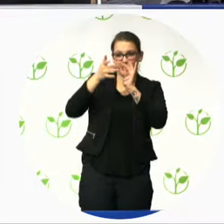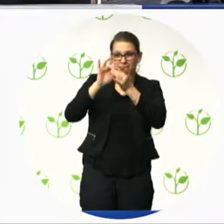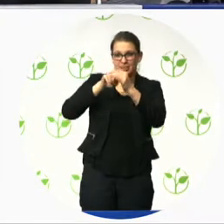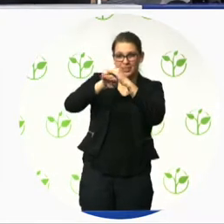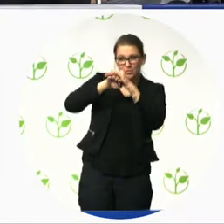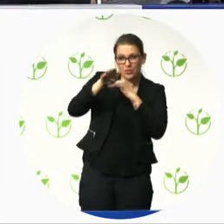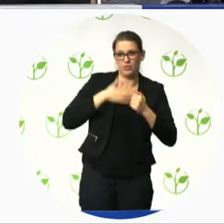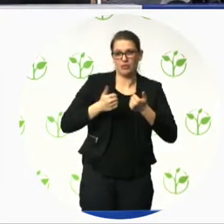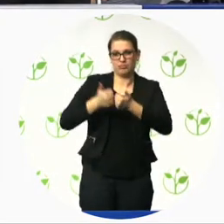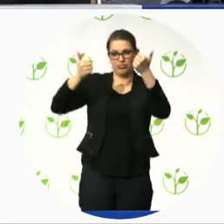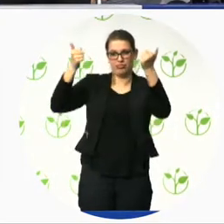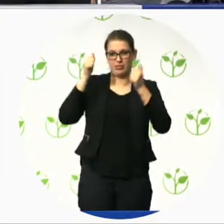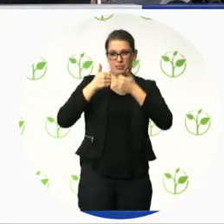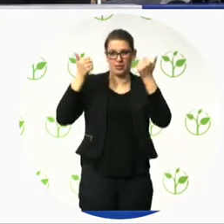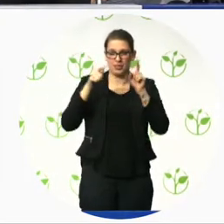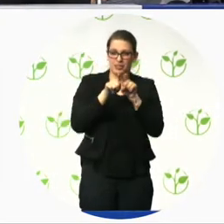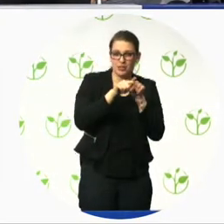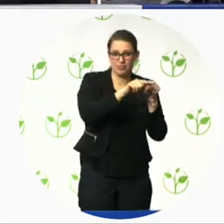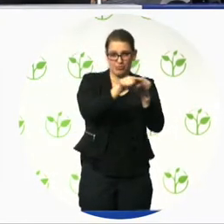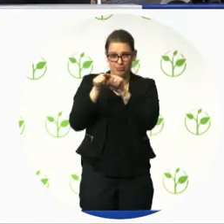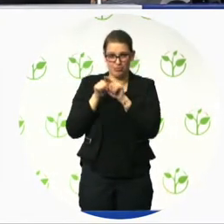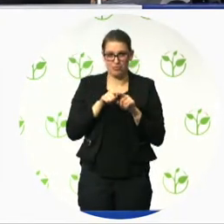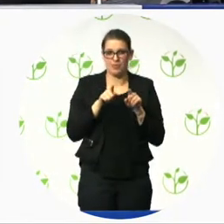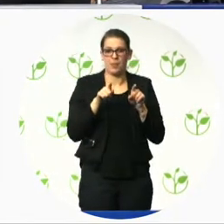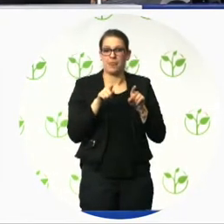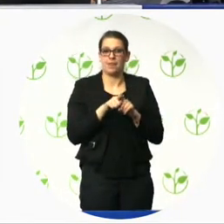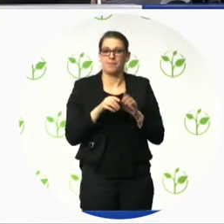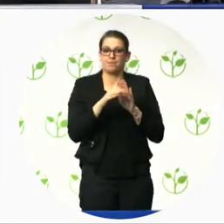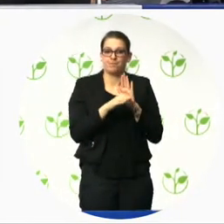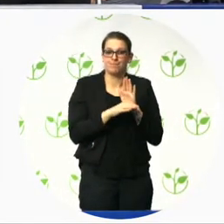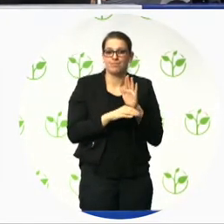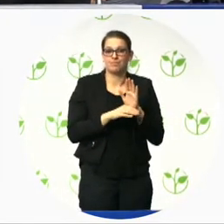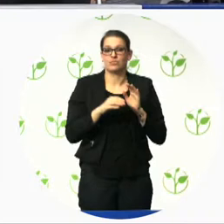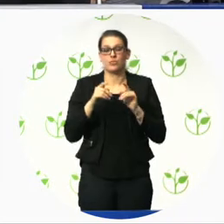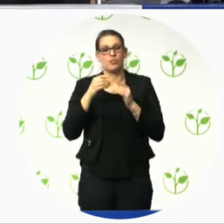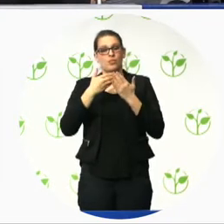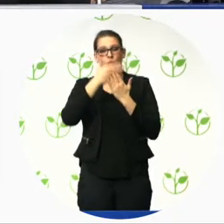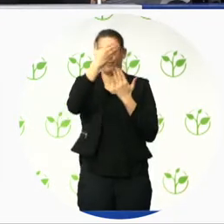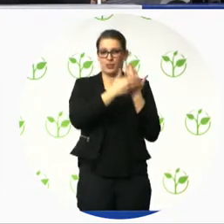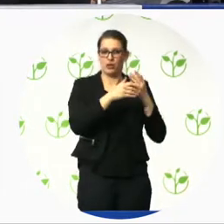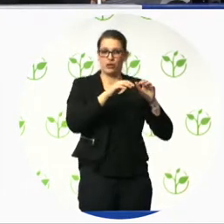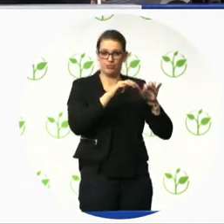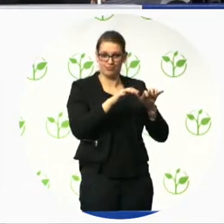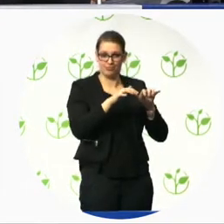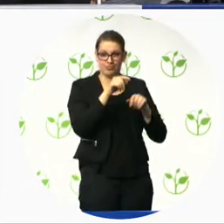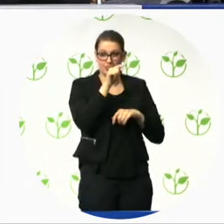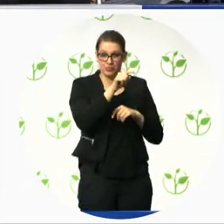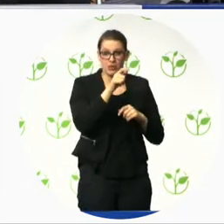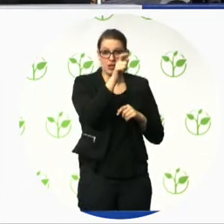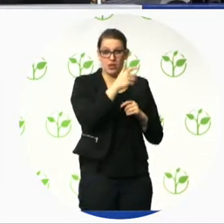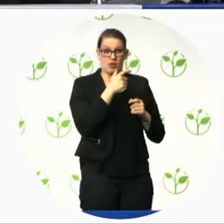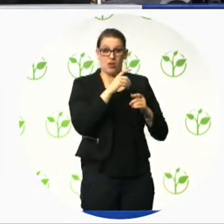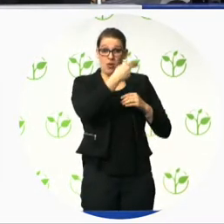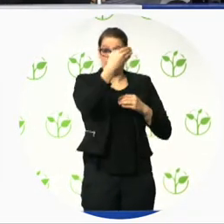security for the owners of the website, that they can say, okay, if they are sued, for example, in